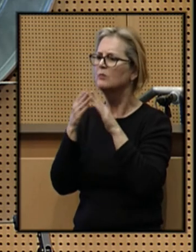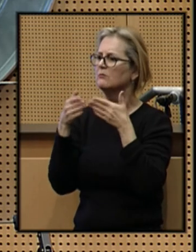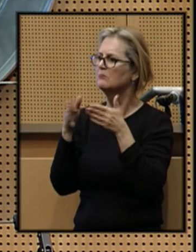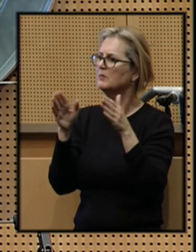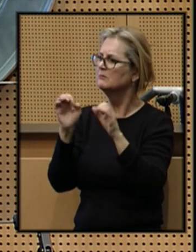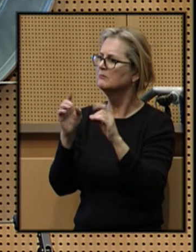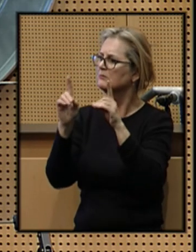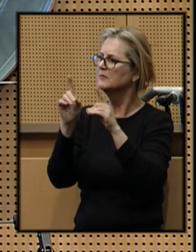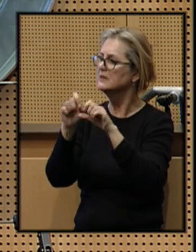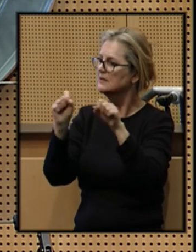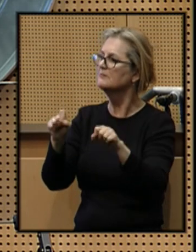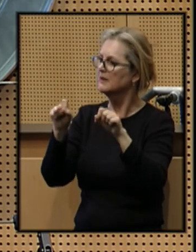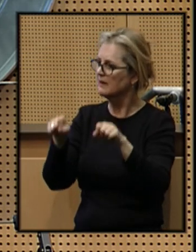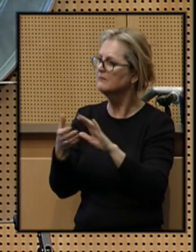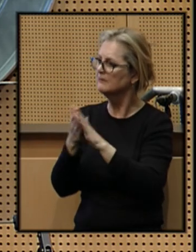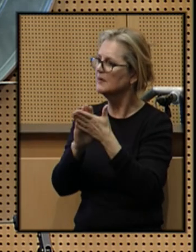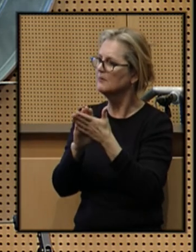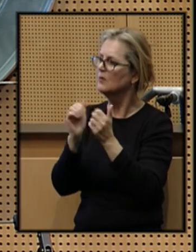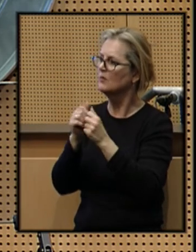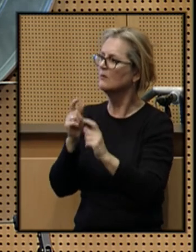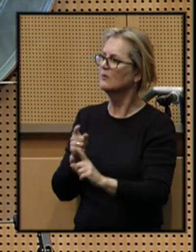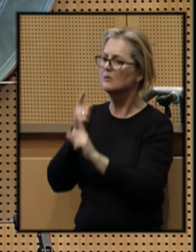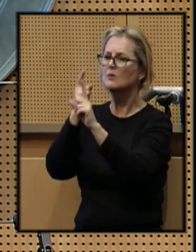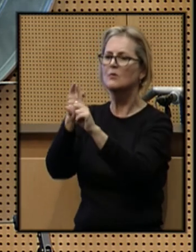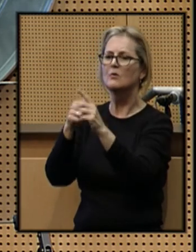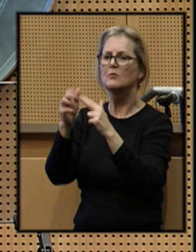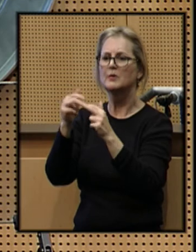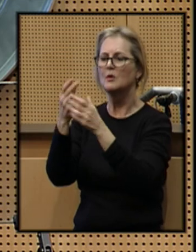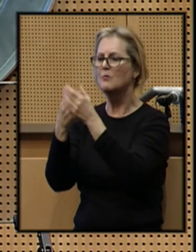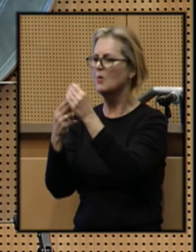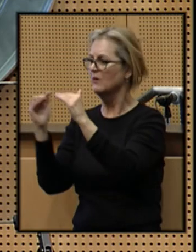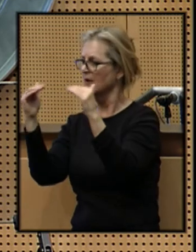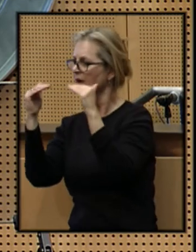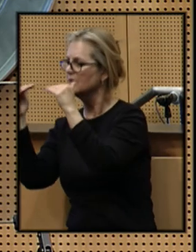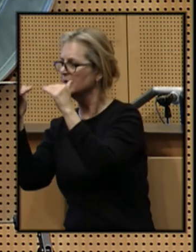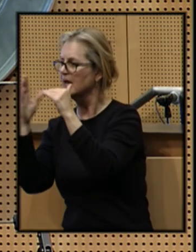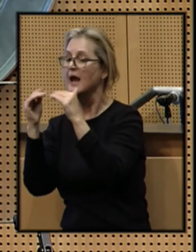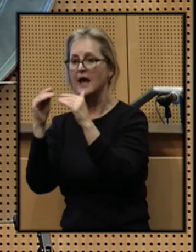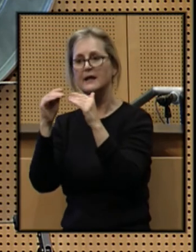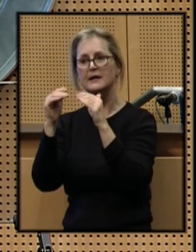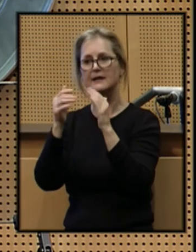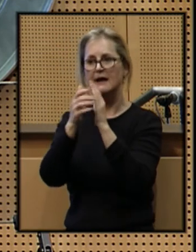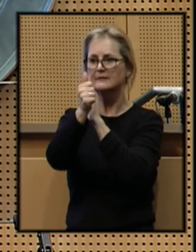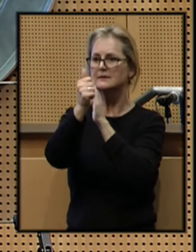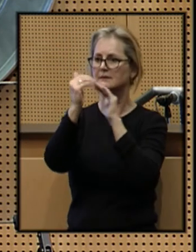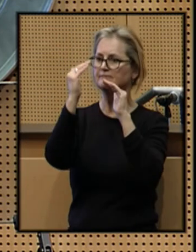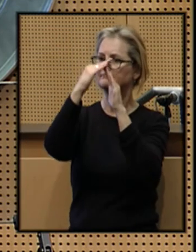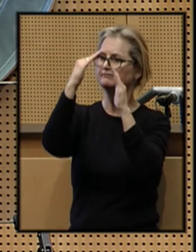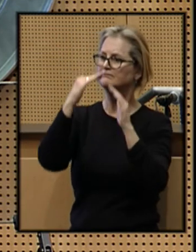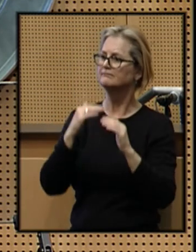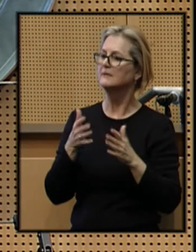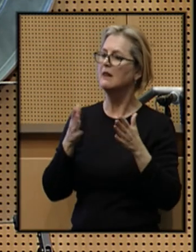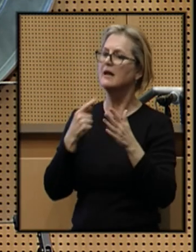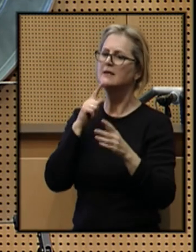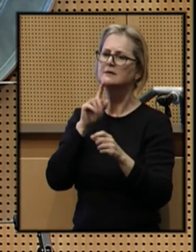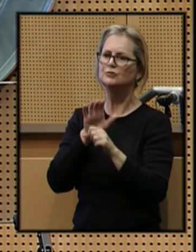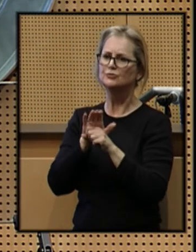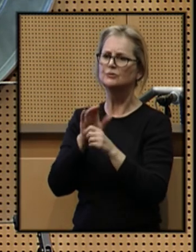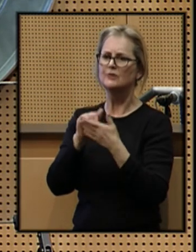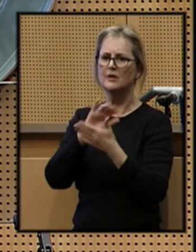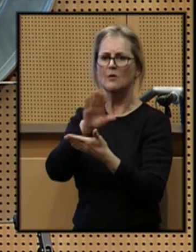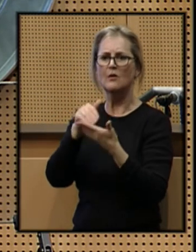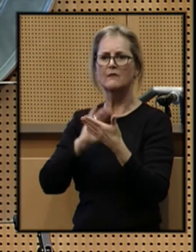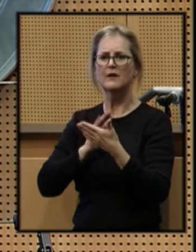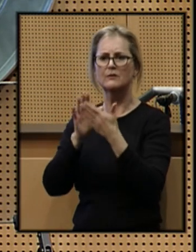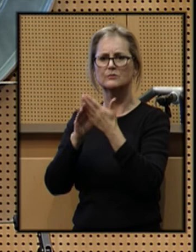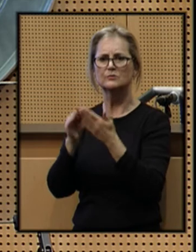education system can be, with the goal of building both equity and excellence. Let us ensure that all